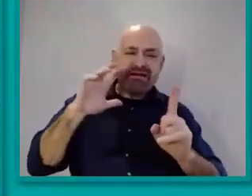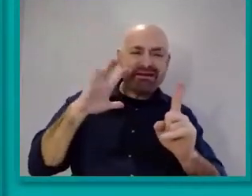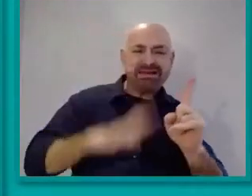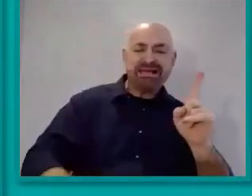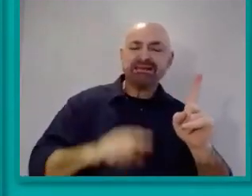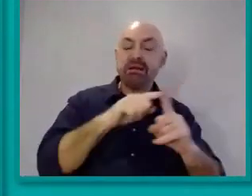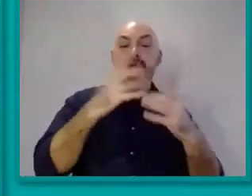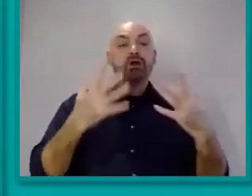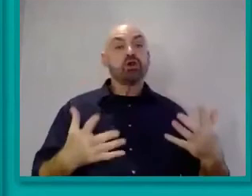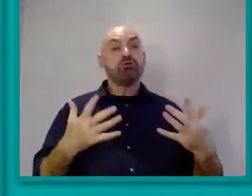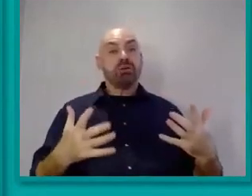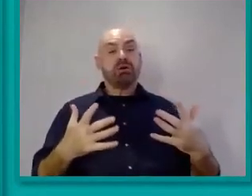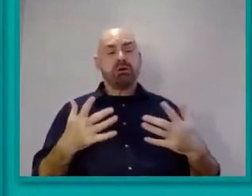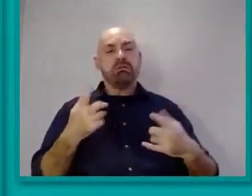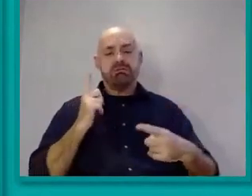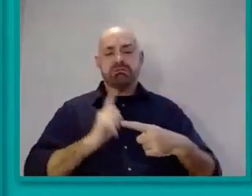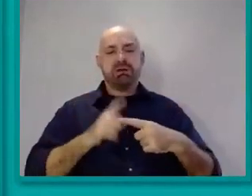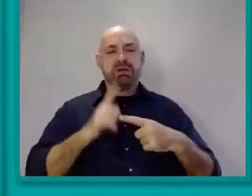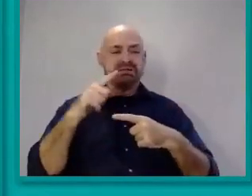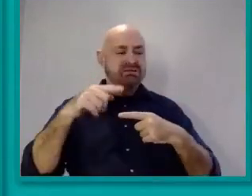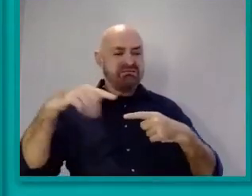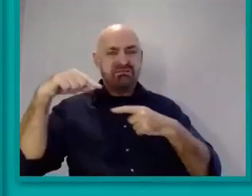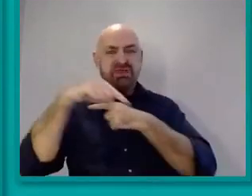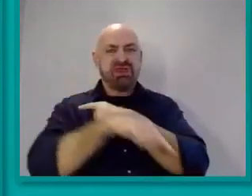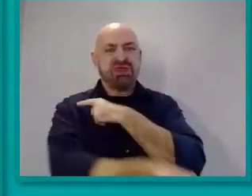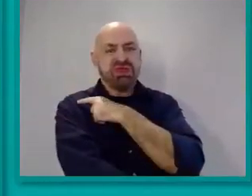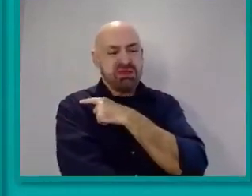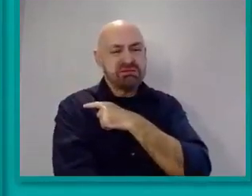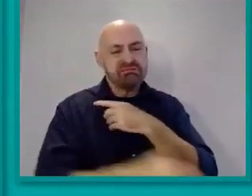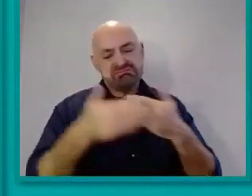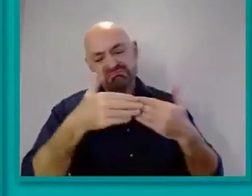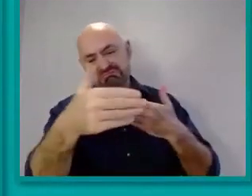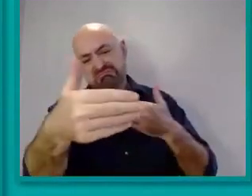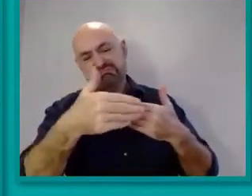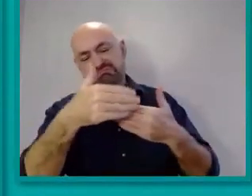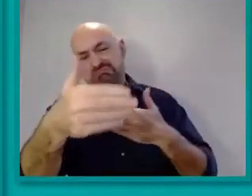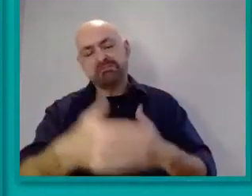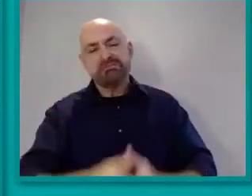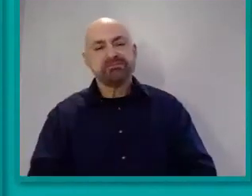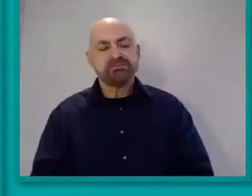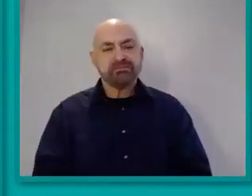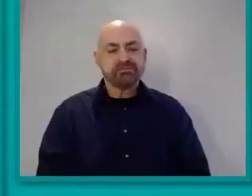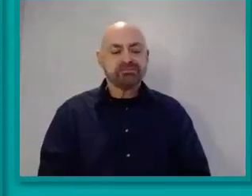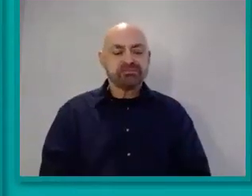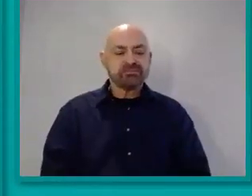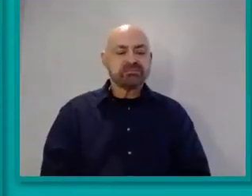in the economic downturn. is, time. do assume that measures will be in the economic downturn. Thank you.